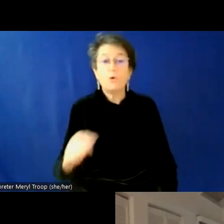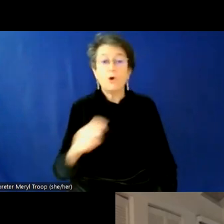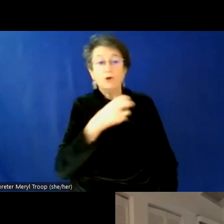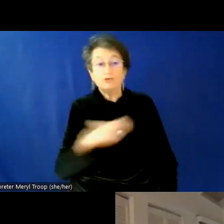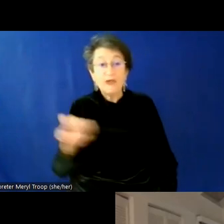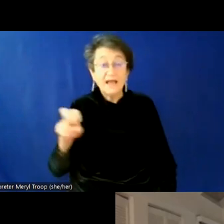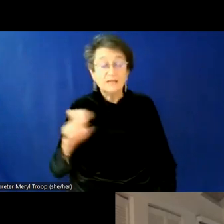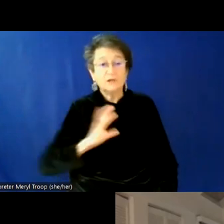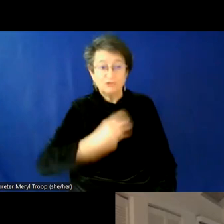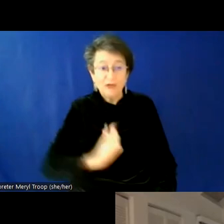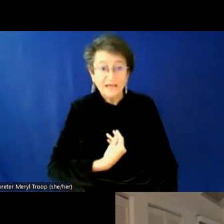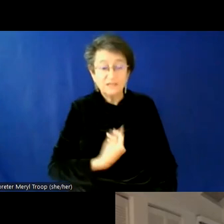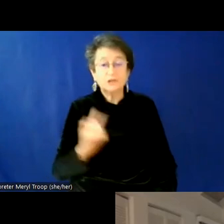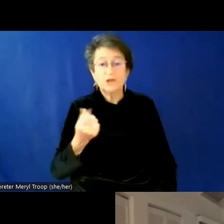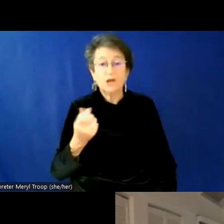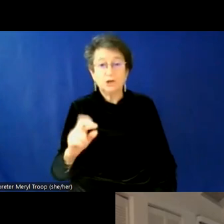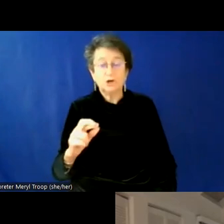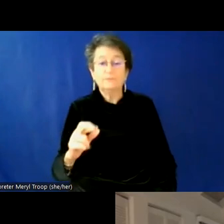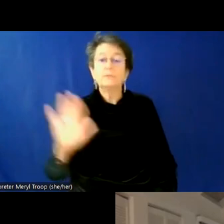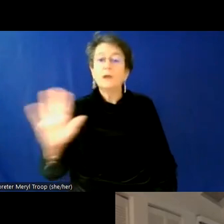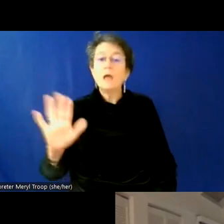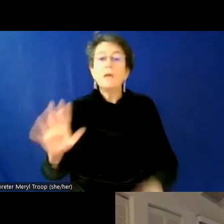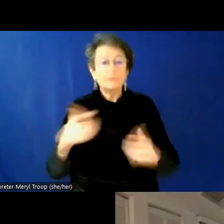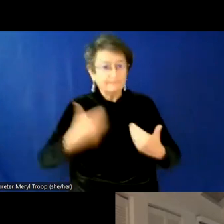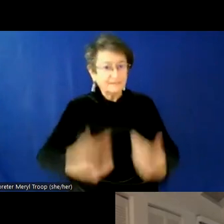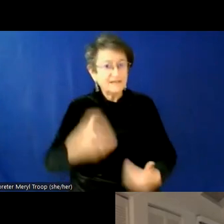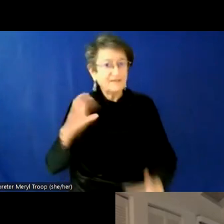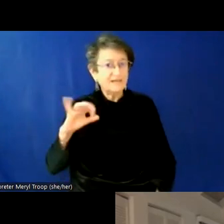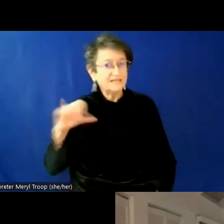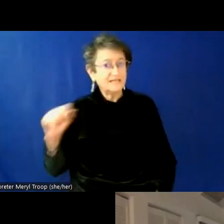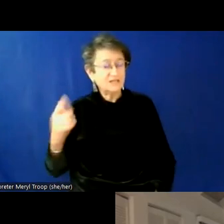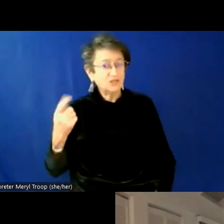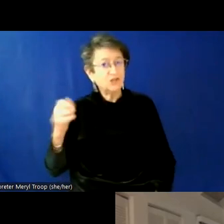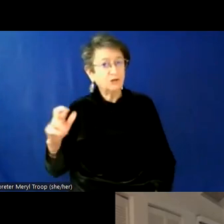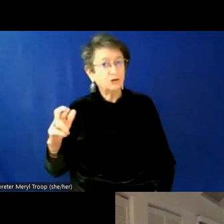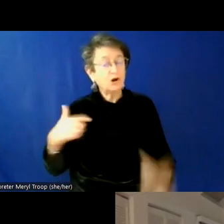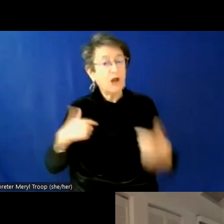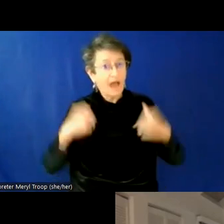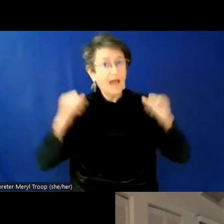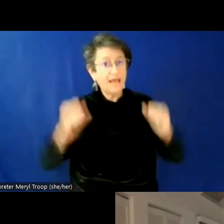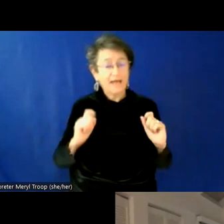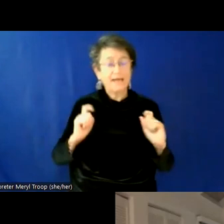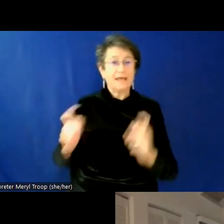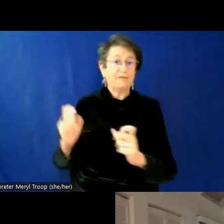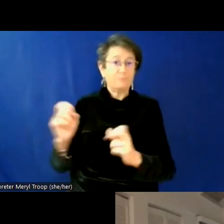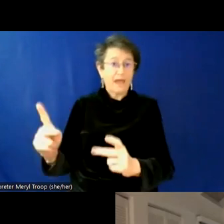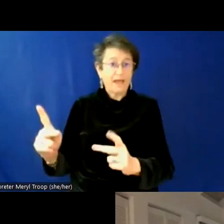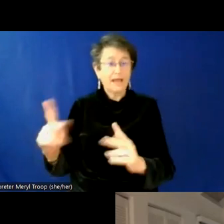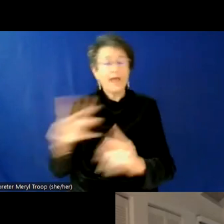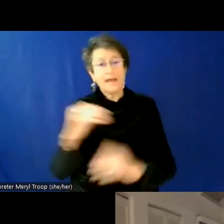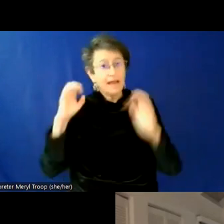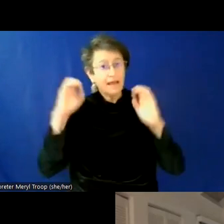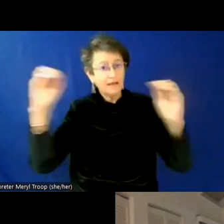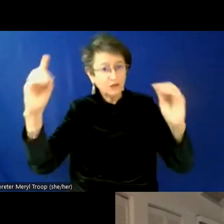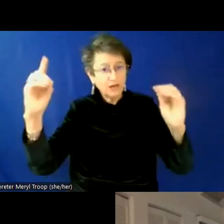but so as a cisgender woman, um, you know, I have the ability to give back and do some education about gender. I often think that, you know,